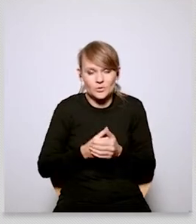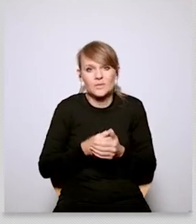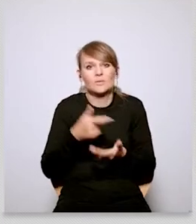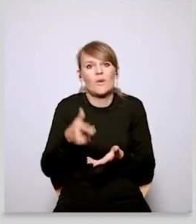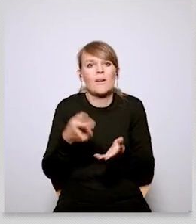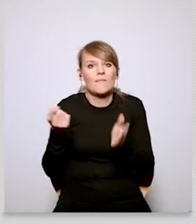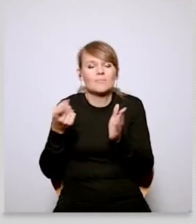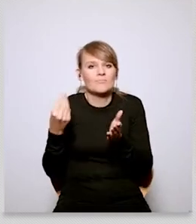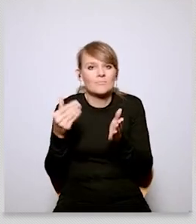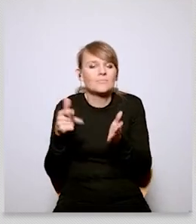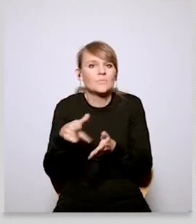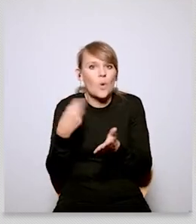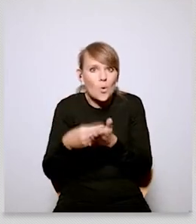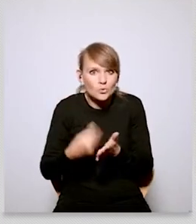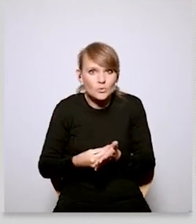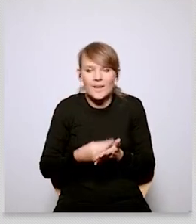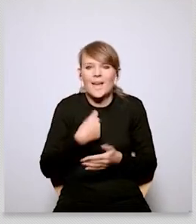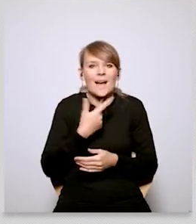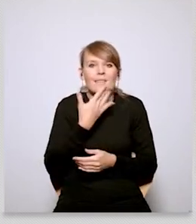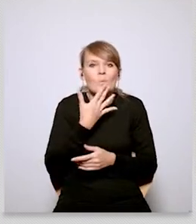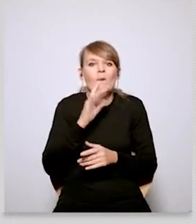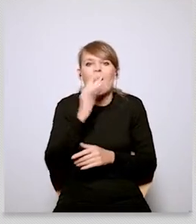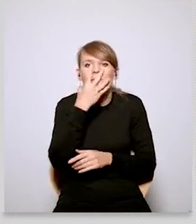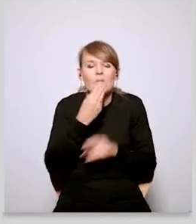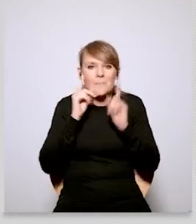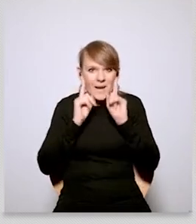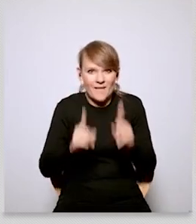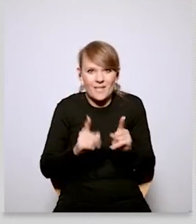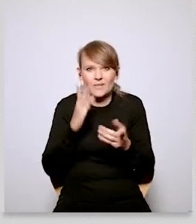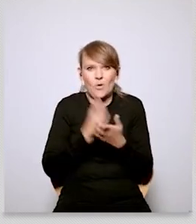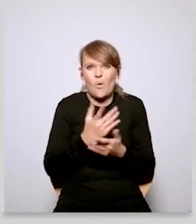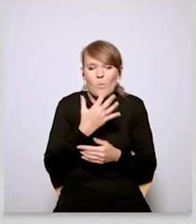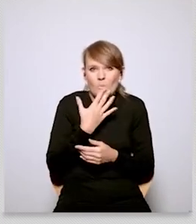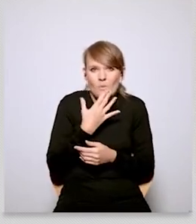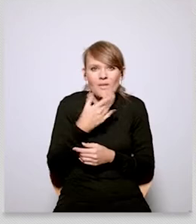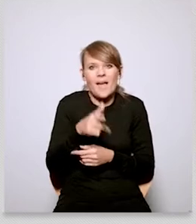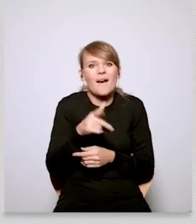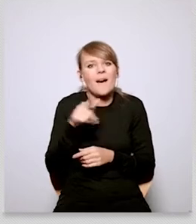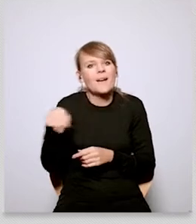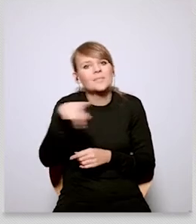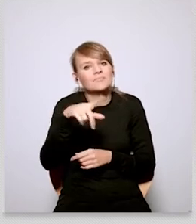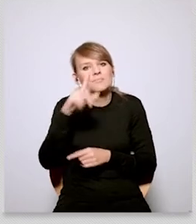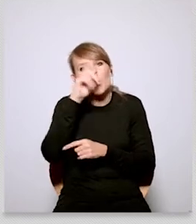general over 80 percent of polish people are in favor of our membership of the european union